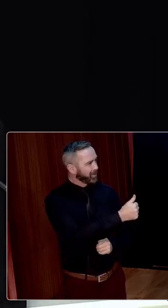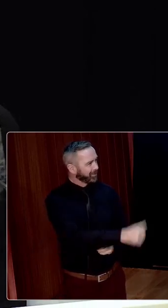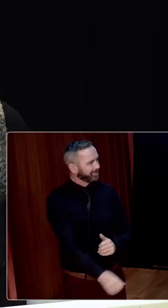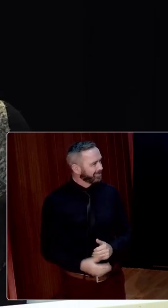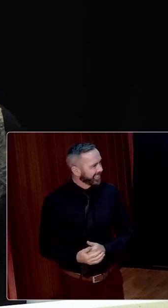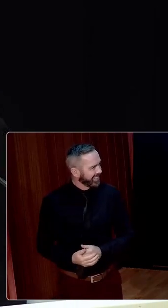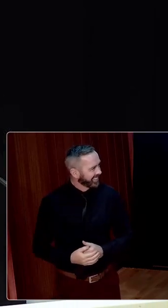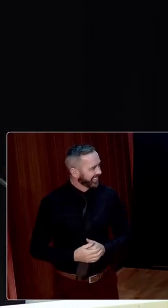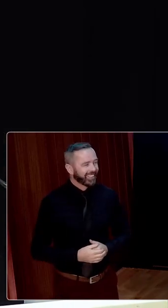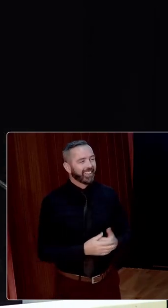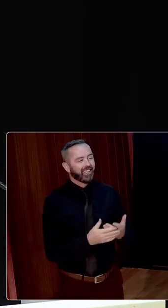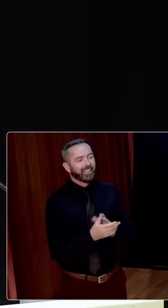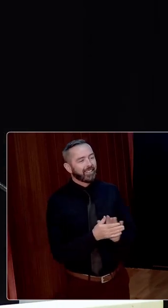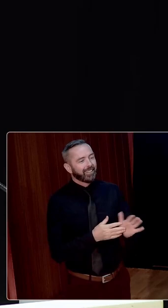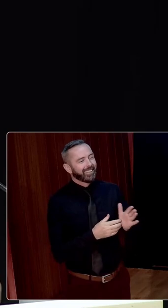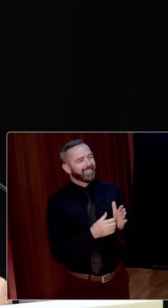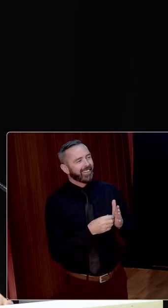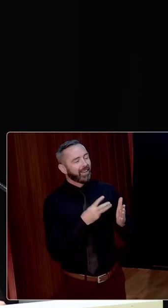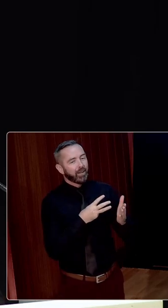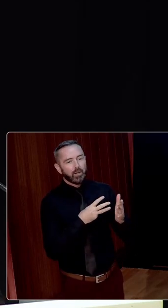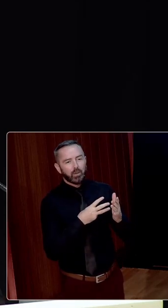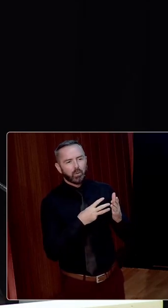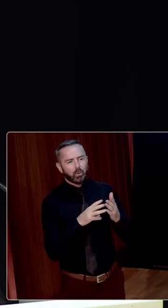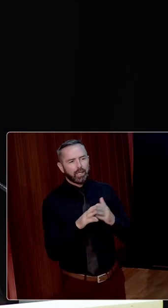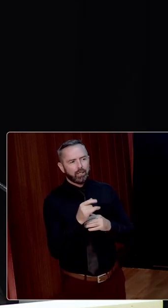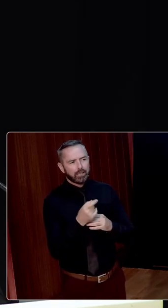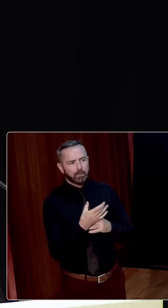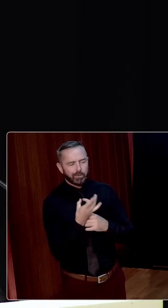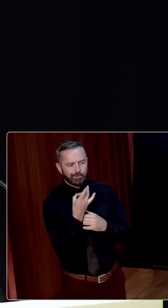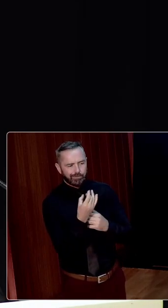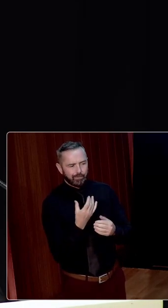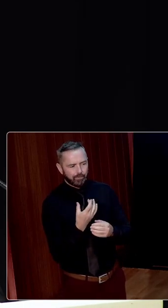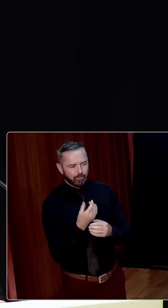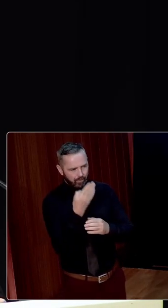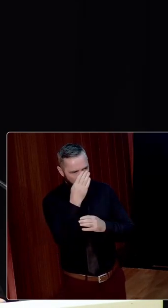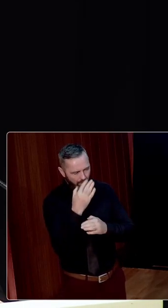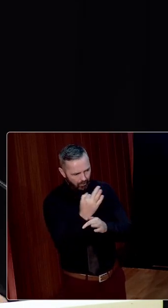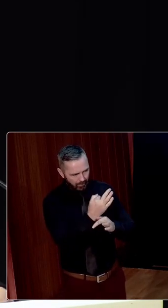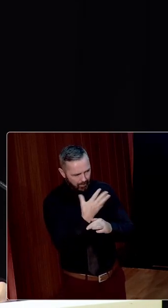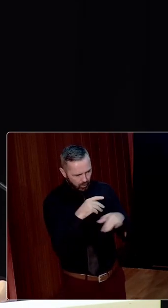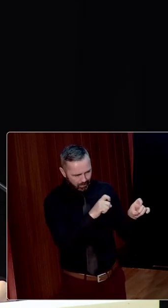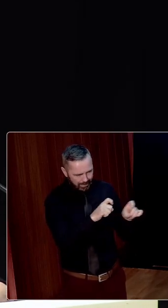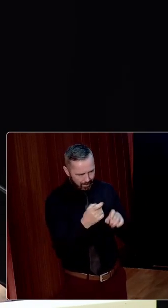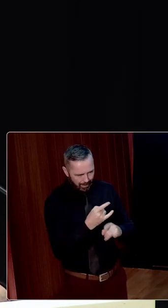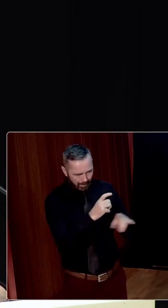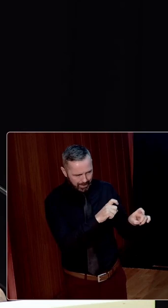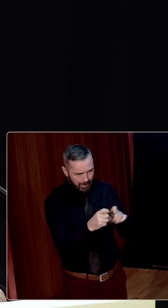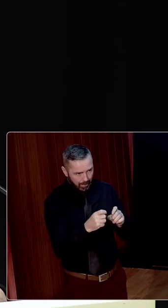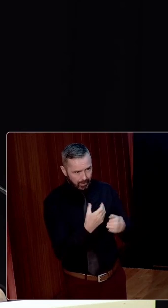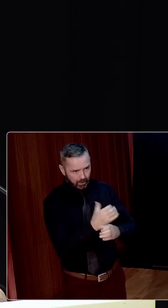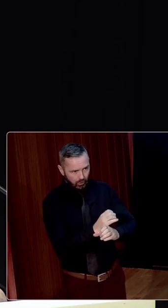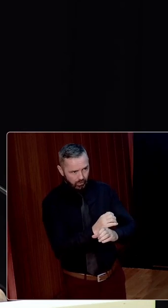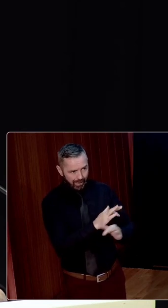When contemporaries called upon the Irish family to reassert itself and help stabilise the country in the wake of the Civil